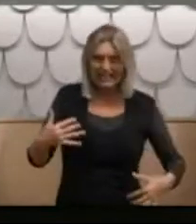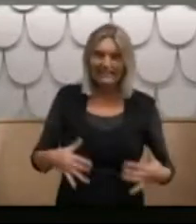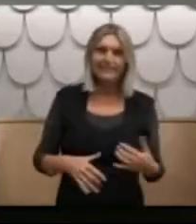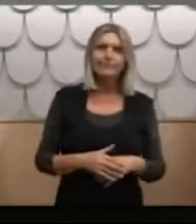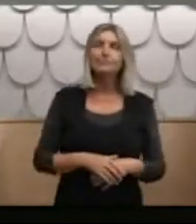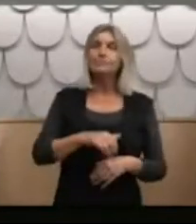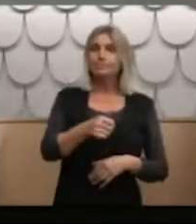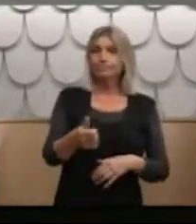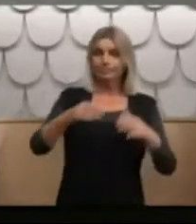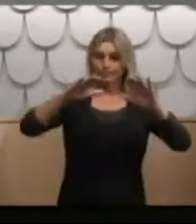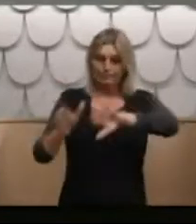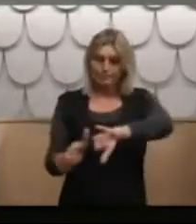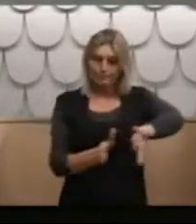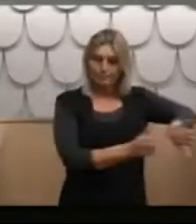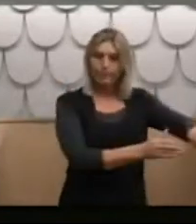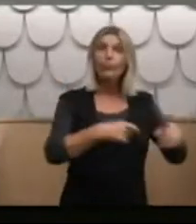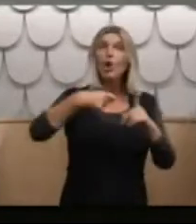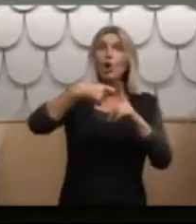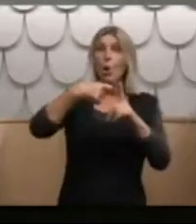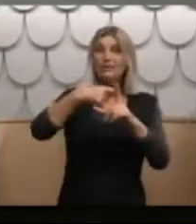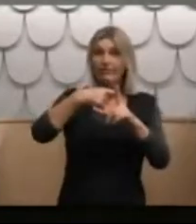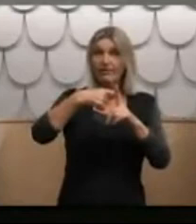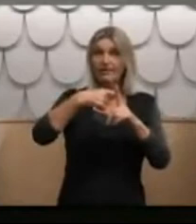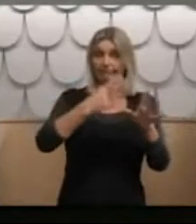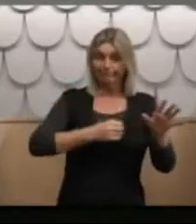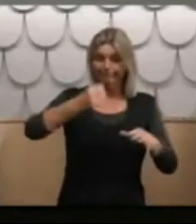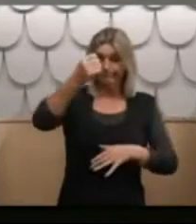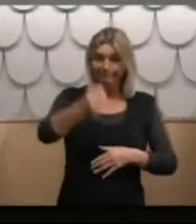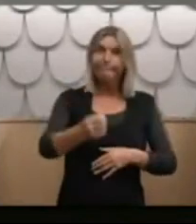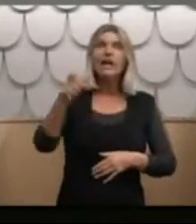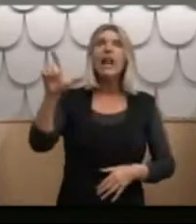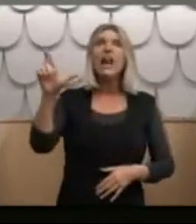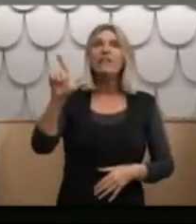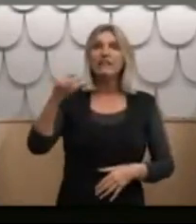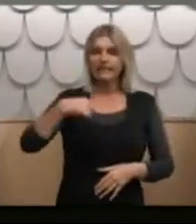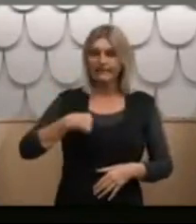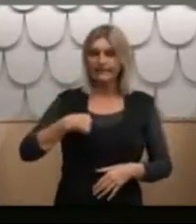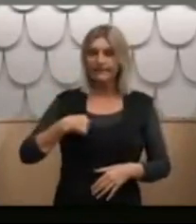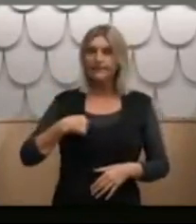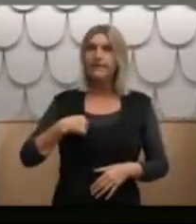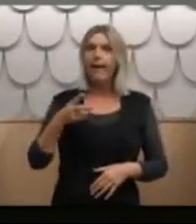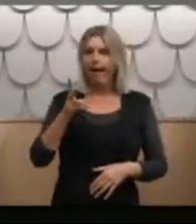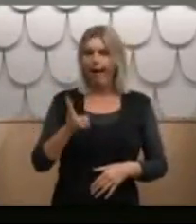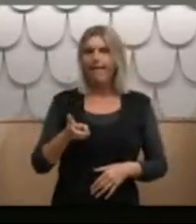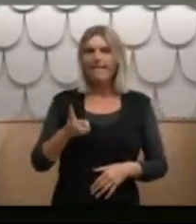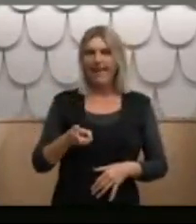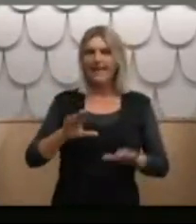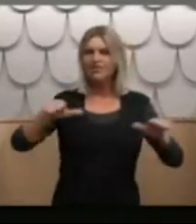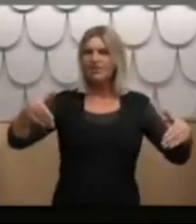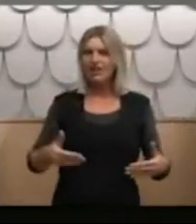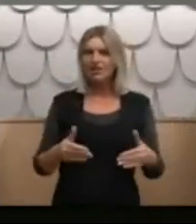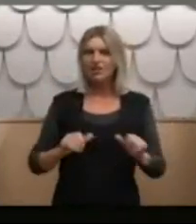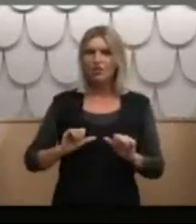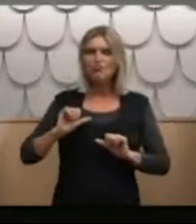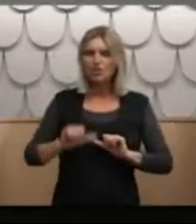Kohateri. I was then sent to Kohateri Boys' Home in Levin. Again, I had an initiation ritual. This one did not